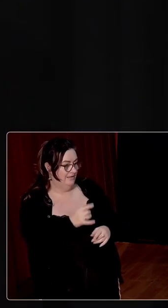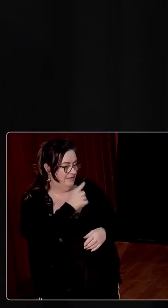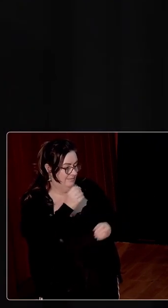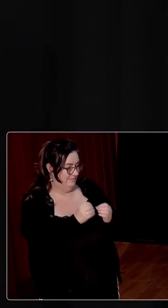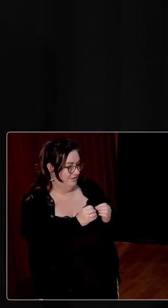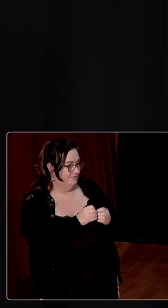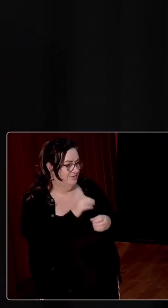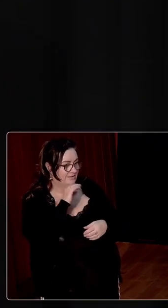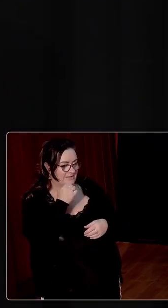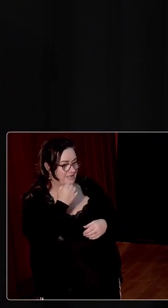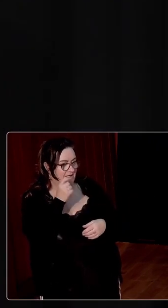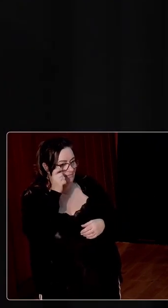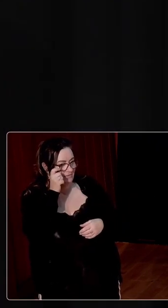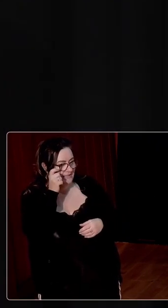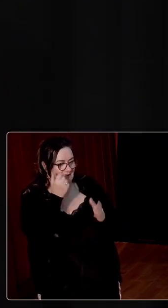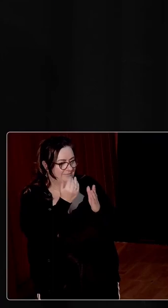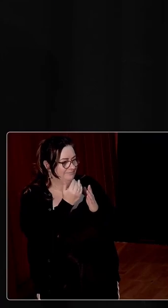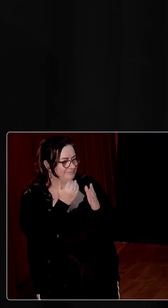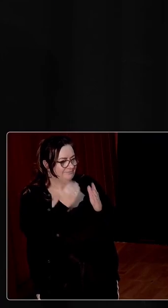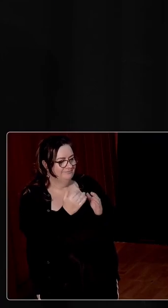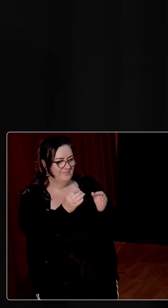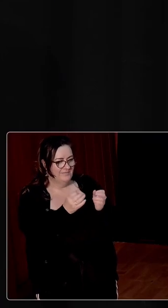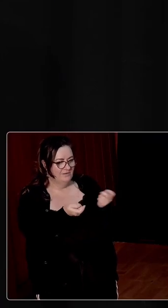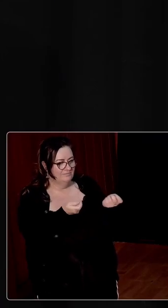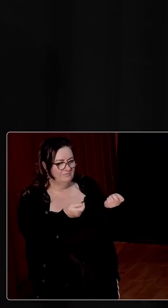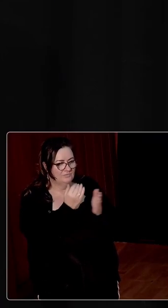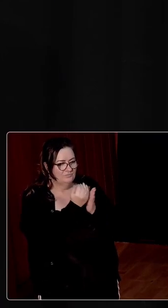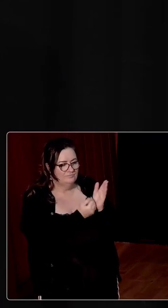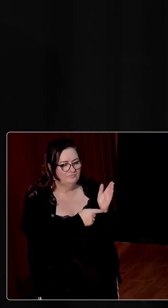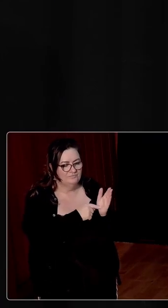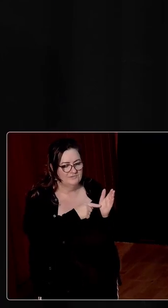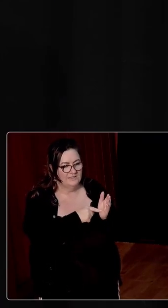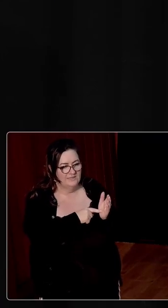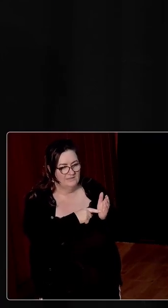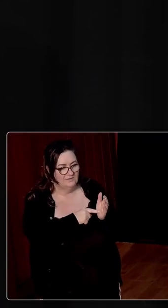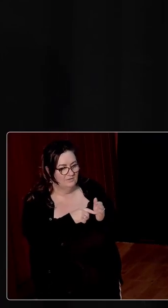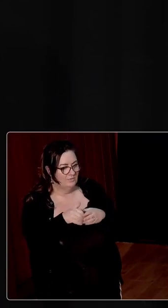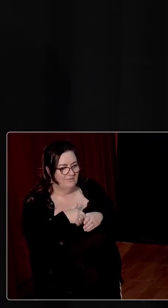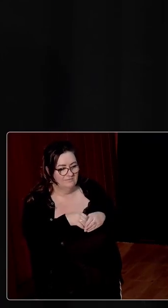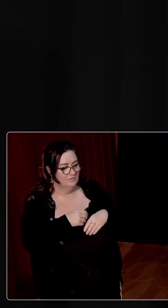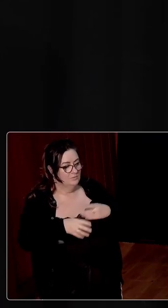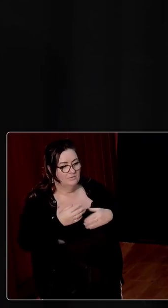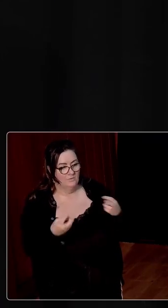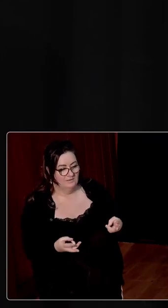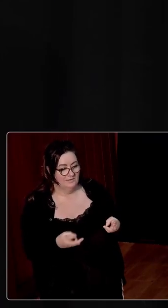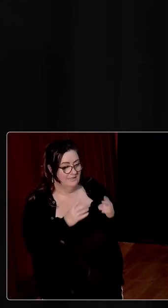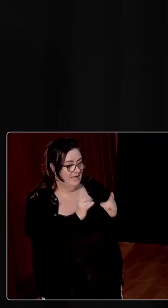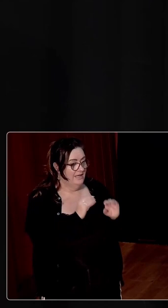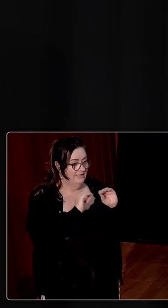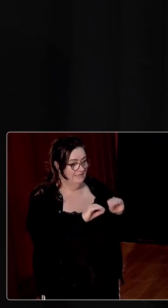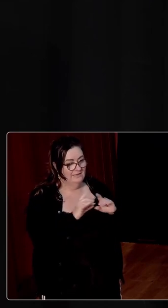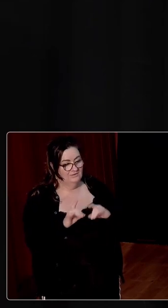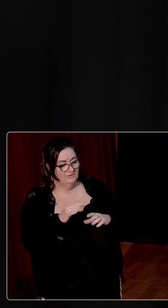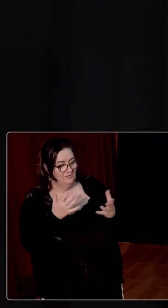idea that it was largely unchecked, that development in all sorts of areas, health and education, was